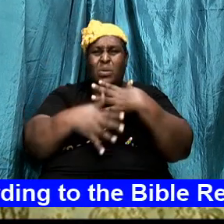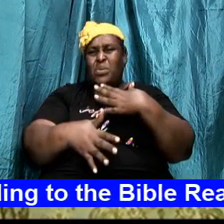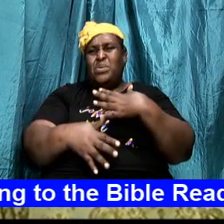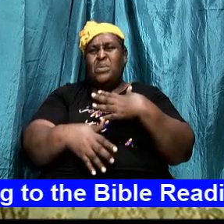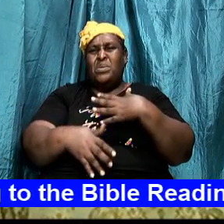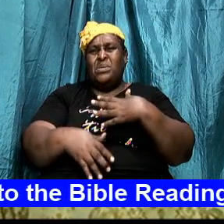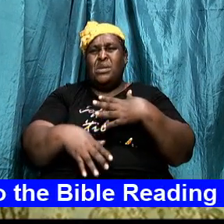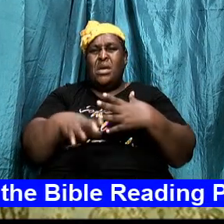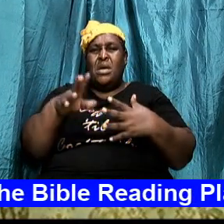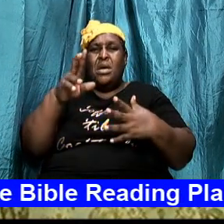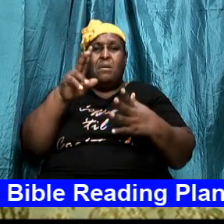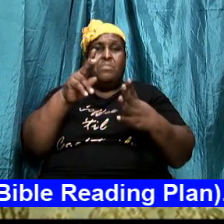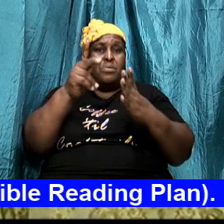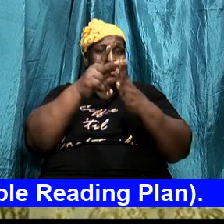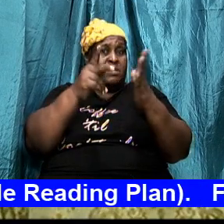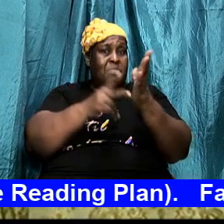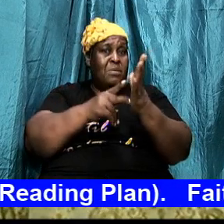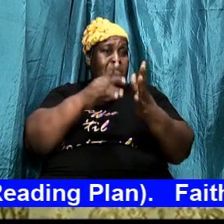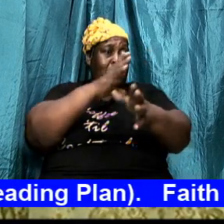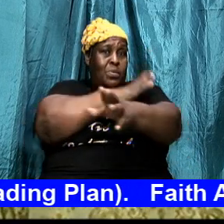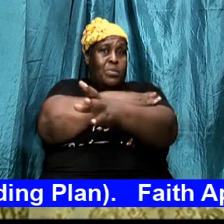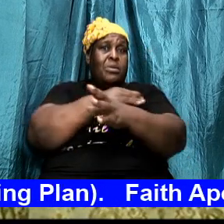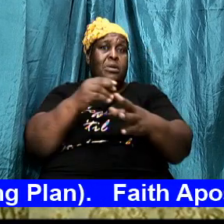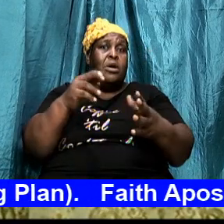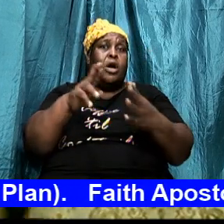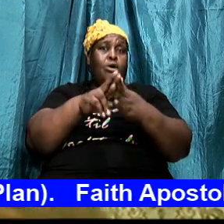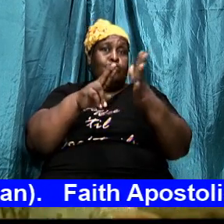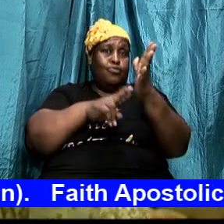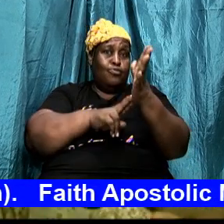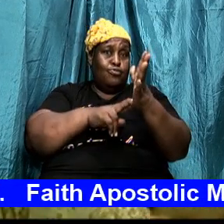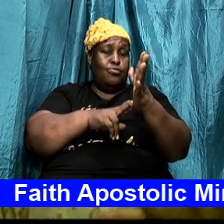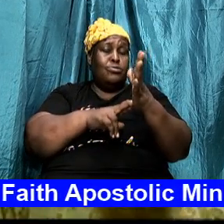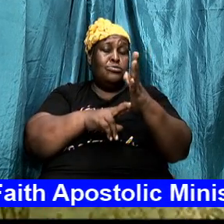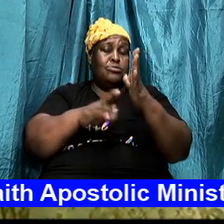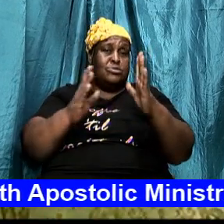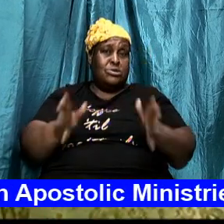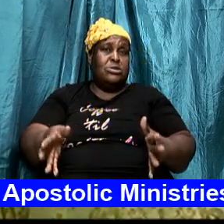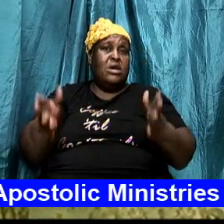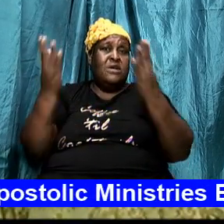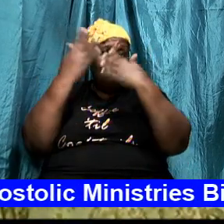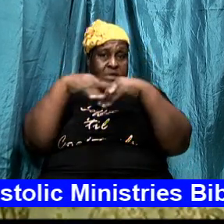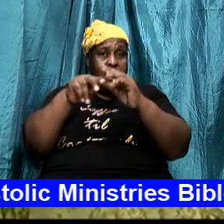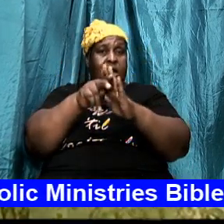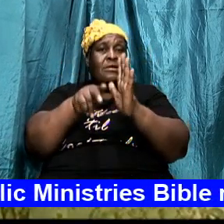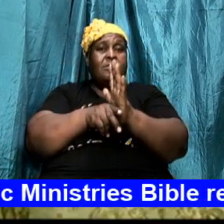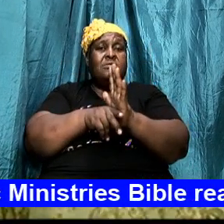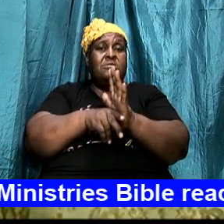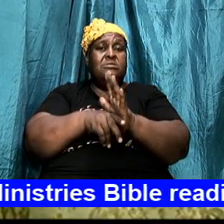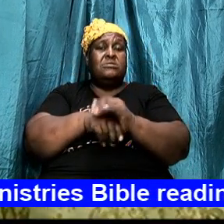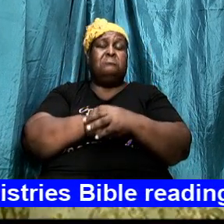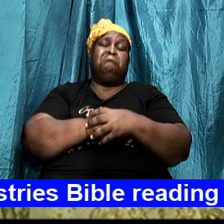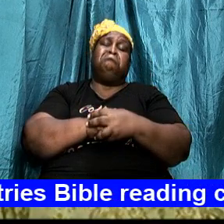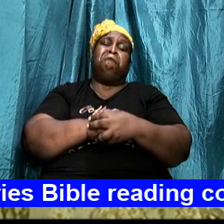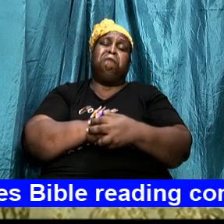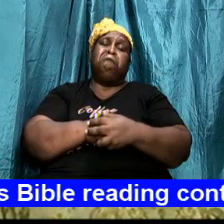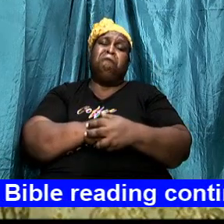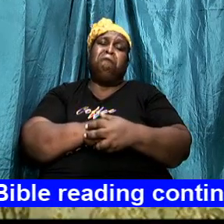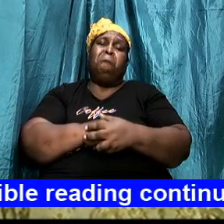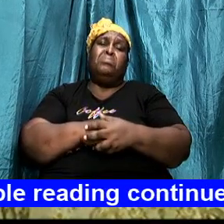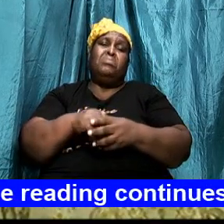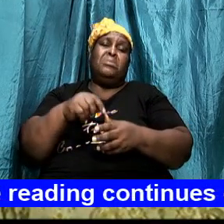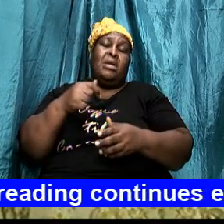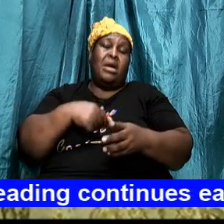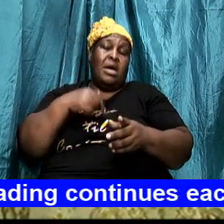power when I know myself and I draw that line anything that is on the other side of that line I